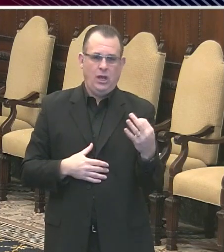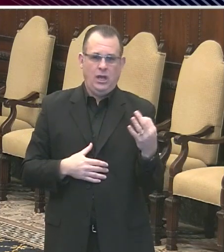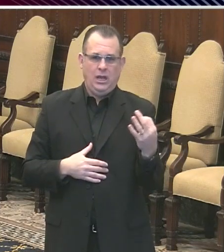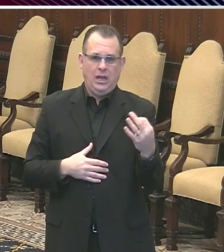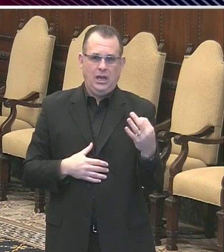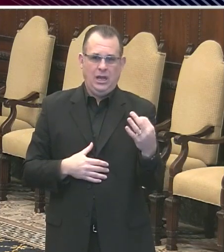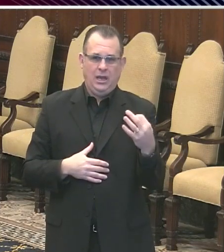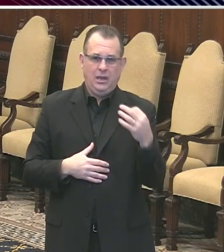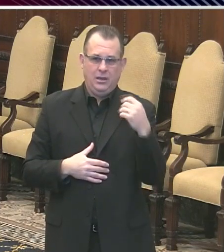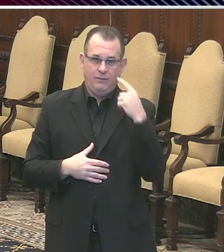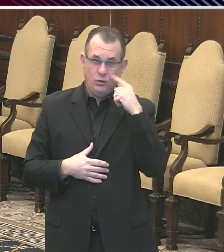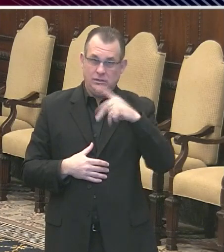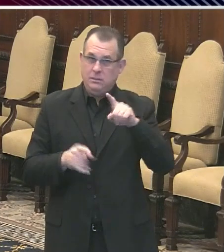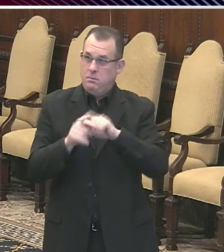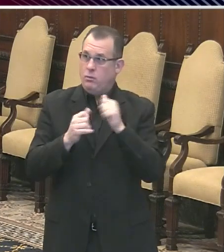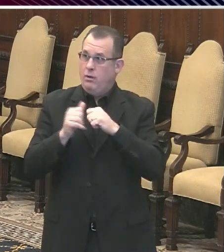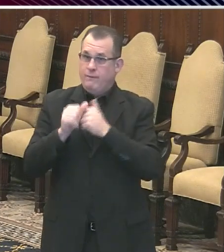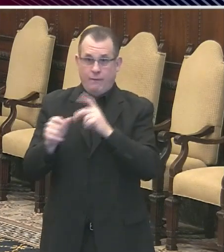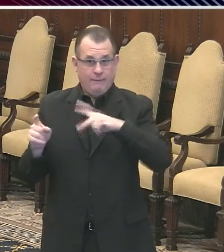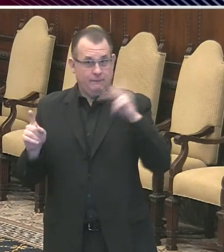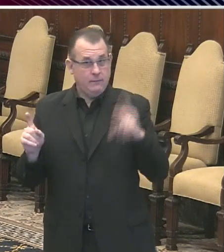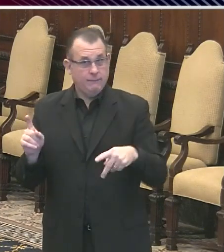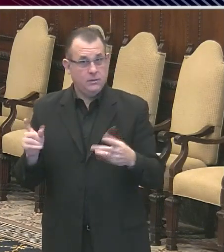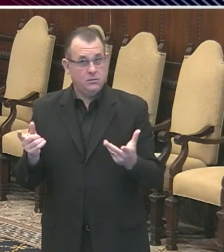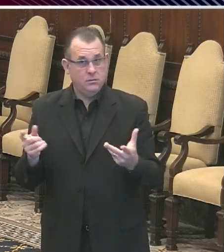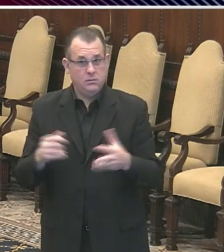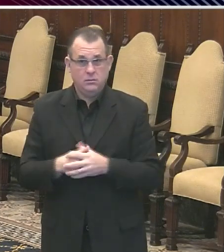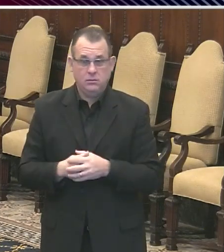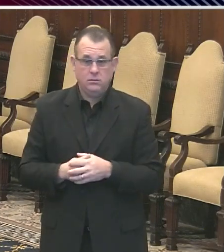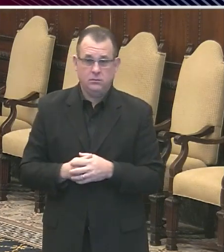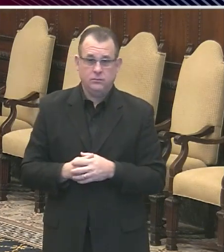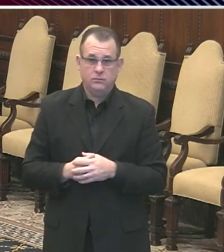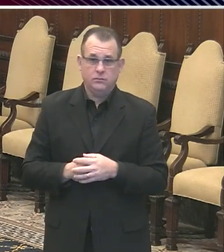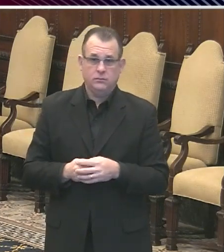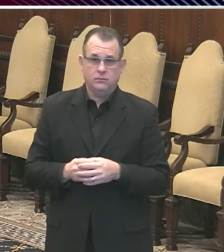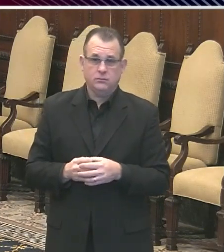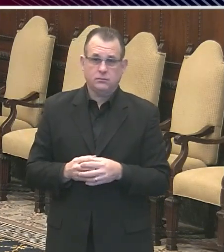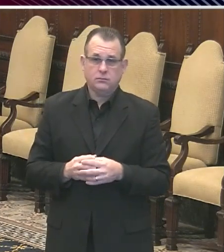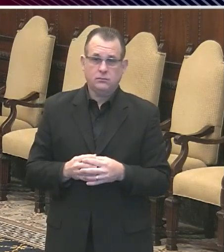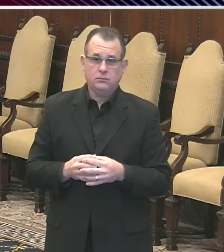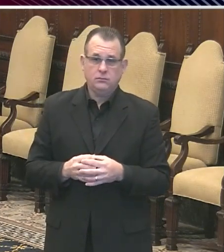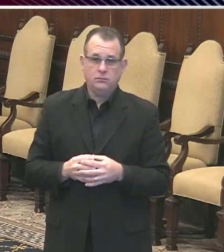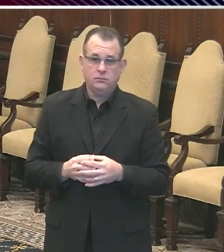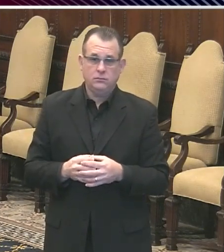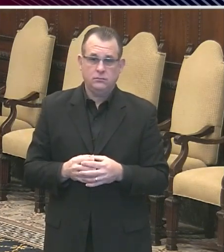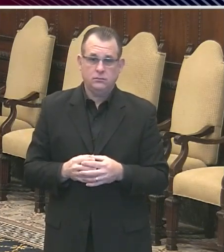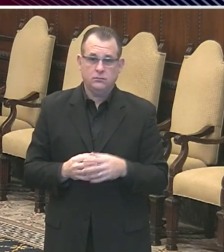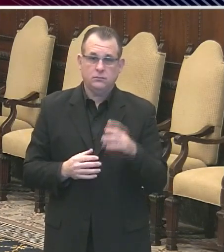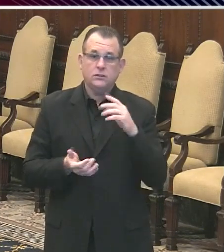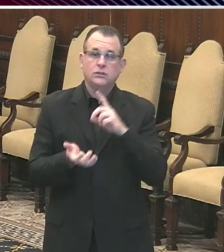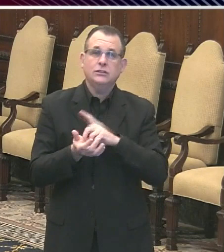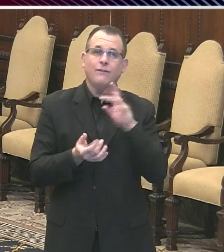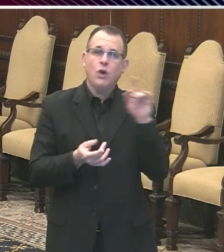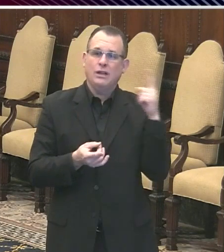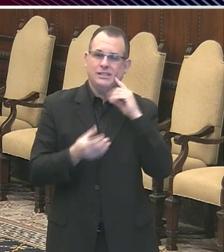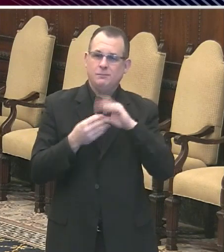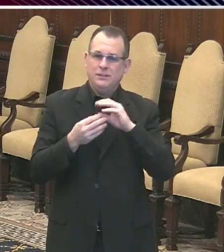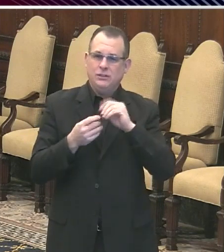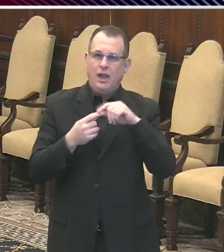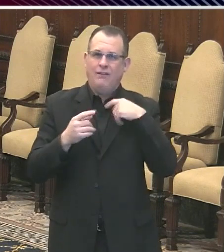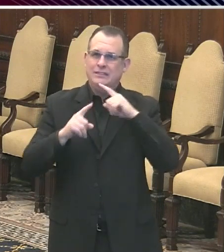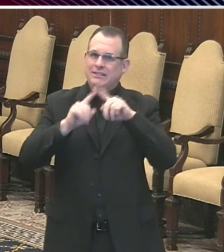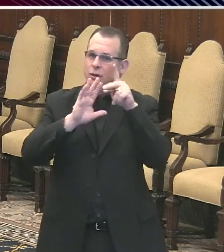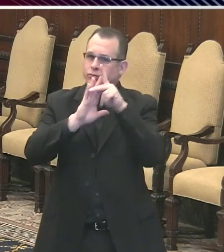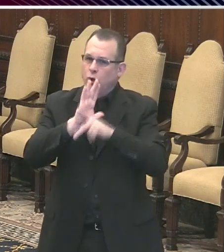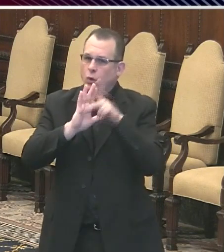It's the same in Philadelphia, but I'd like Dr. Farley to point out what he's reviewed as far as protocols are concerned that align with